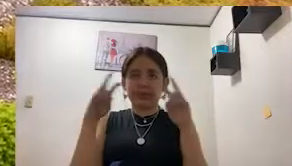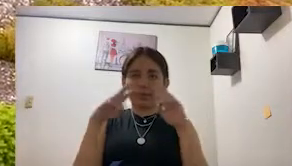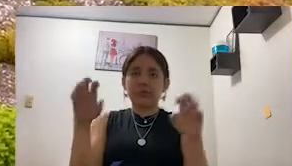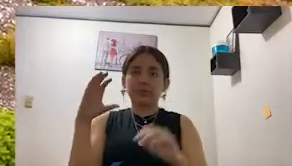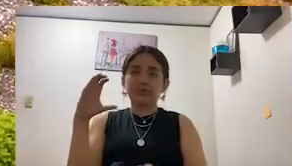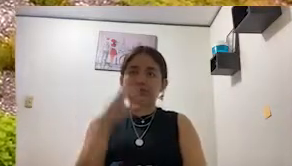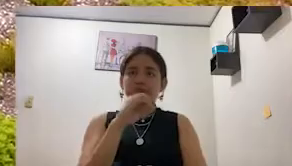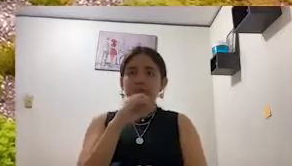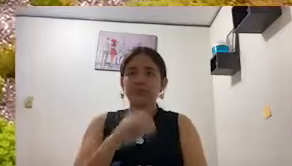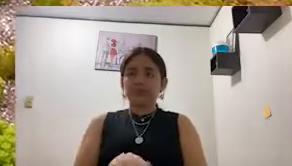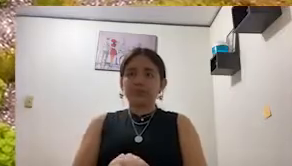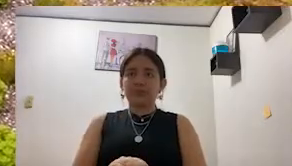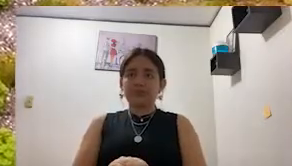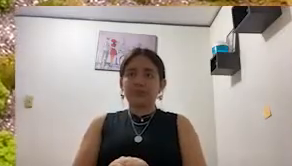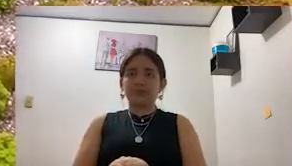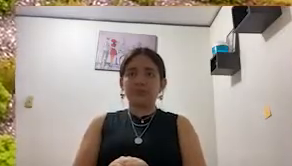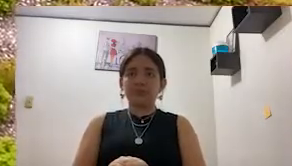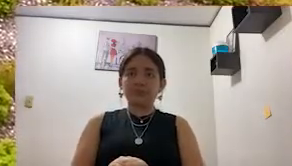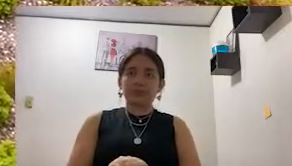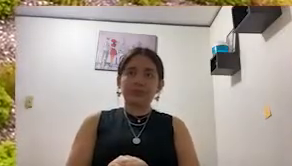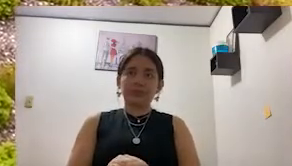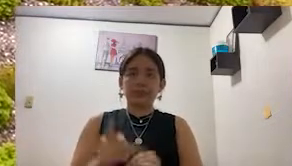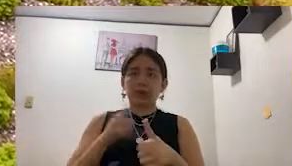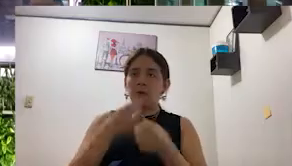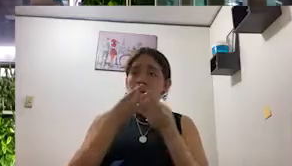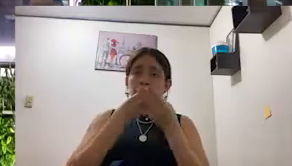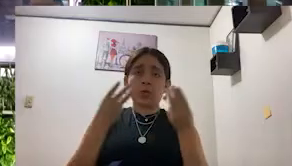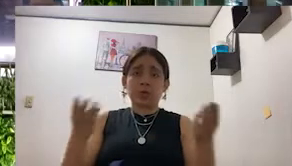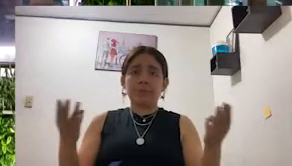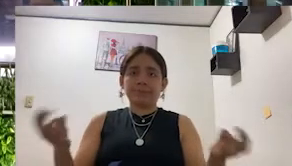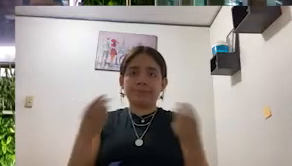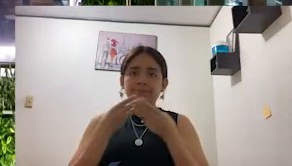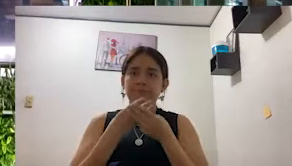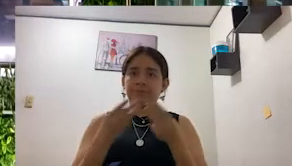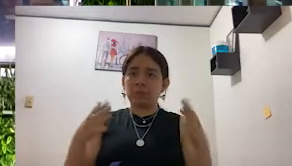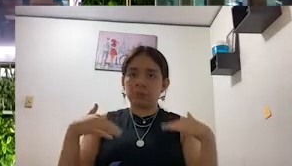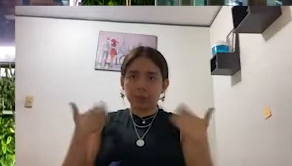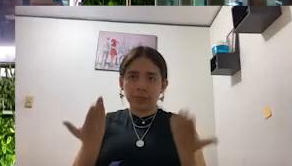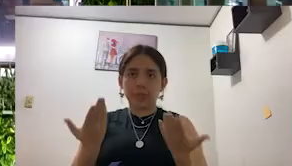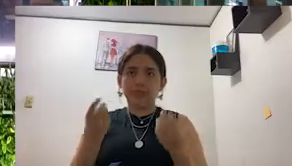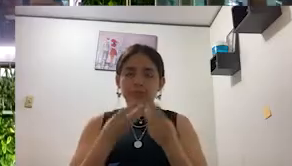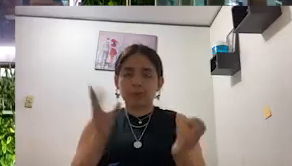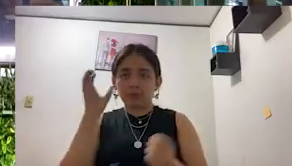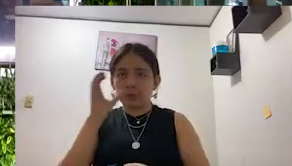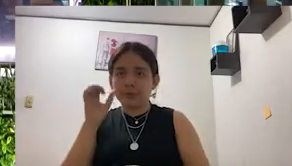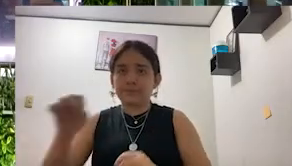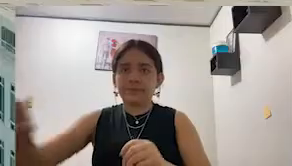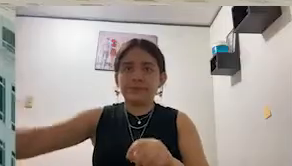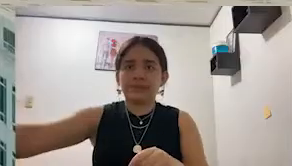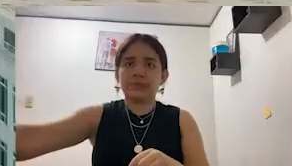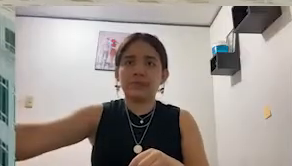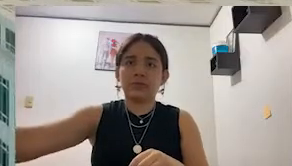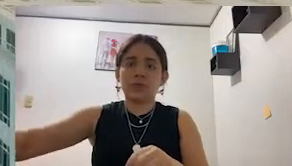but also to reduce the exploitation of quarries existing, as well as being a more economical option than conventional concrete,